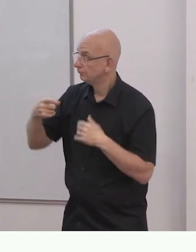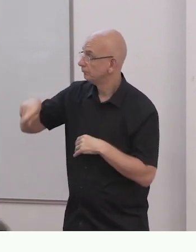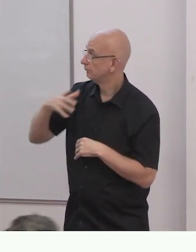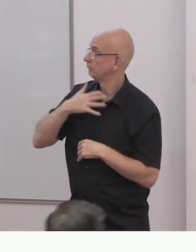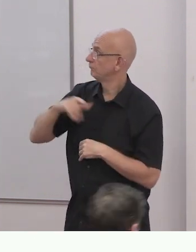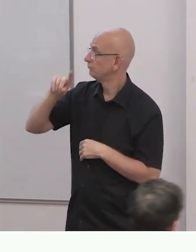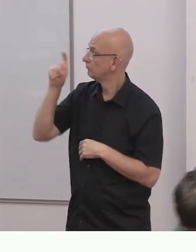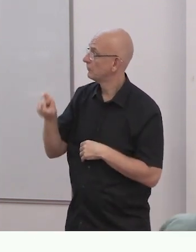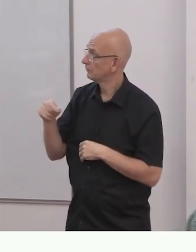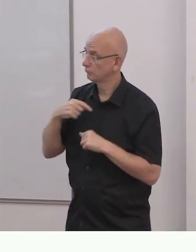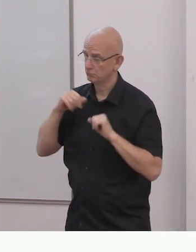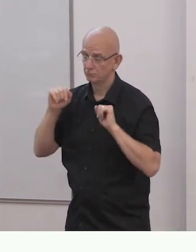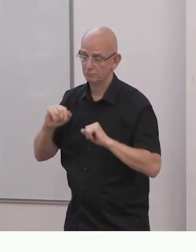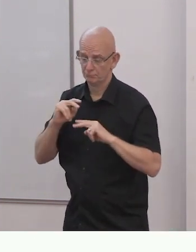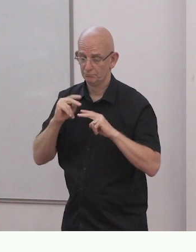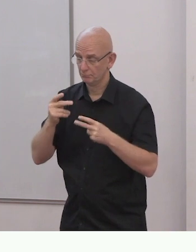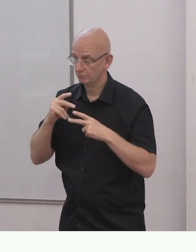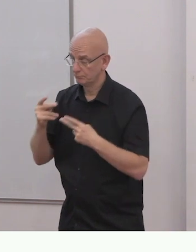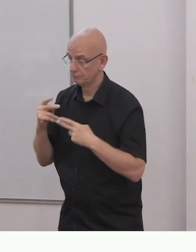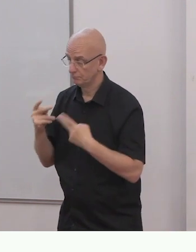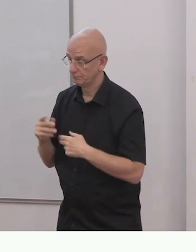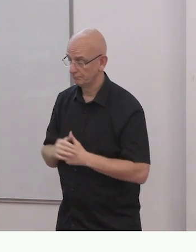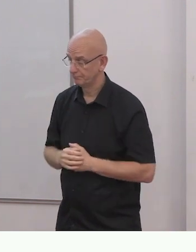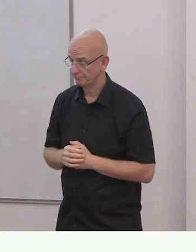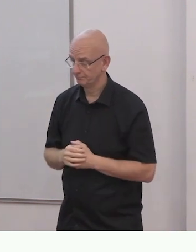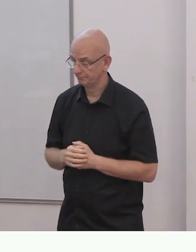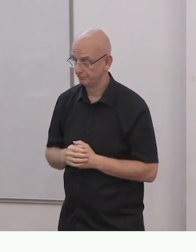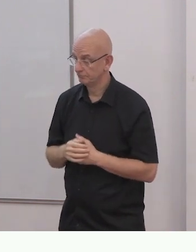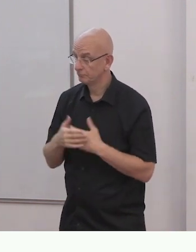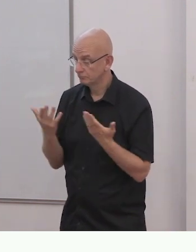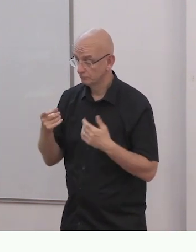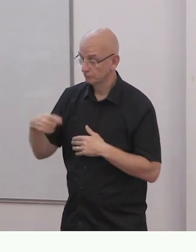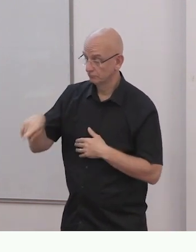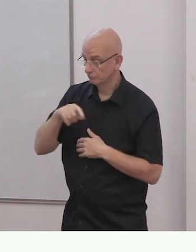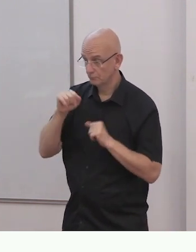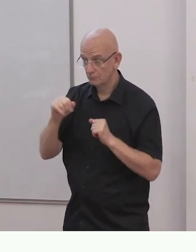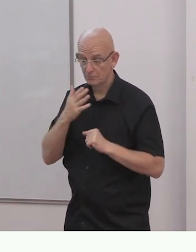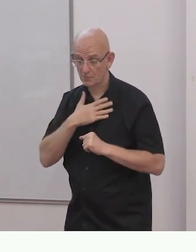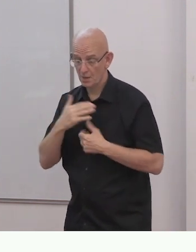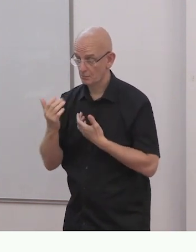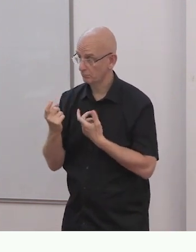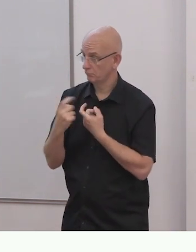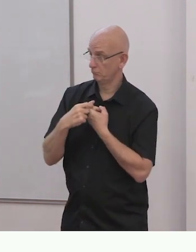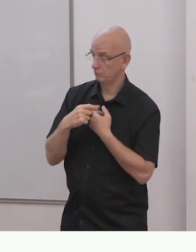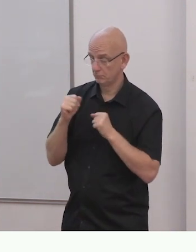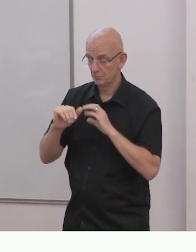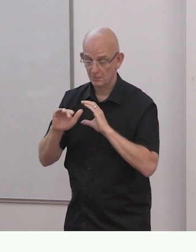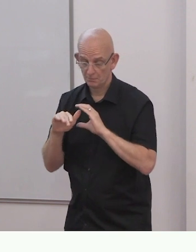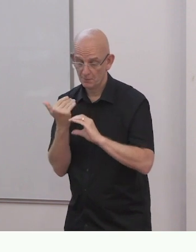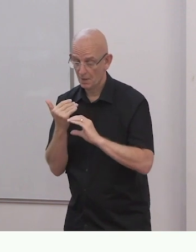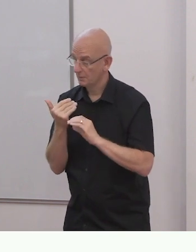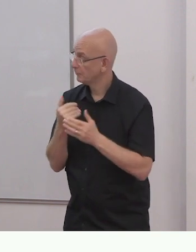And if you want to contact me, this is my email address, Federica Settini at inclusion